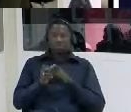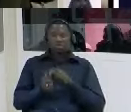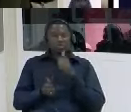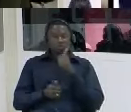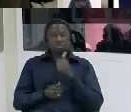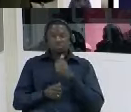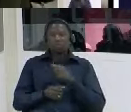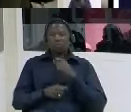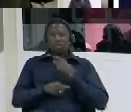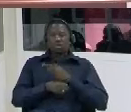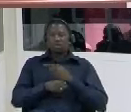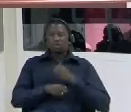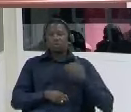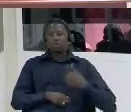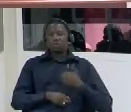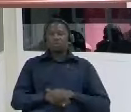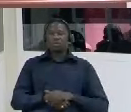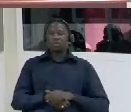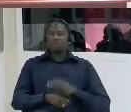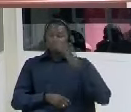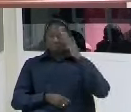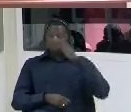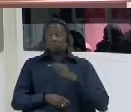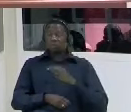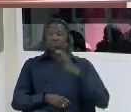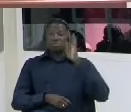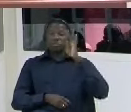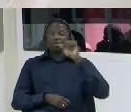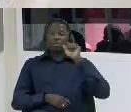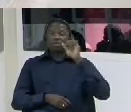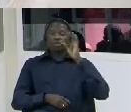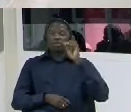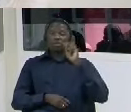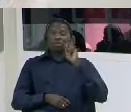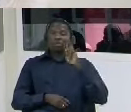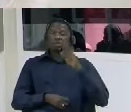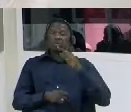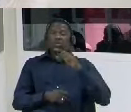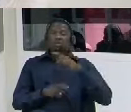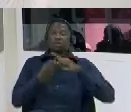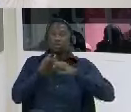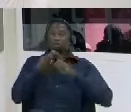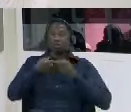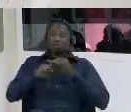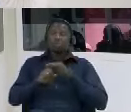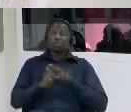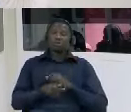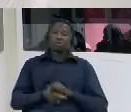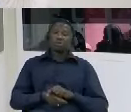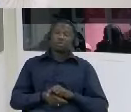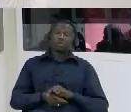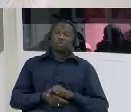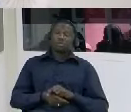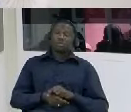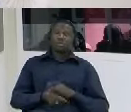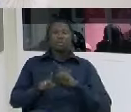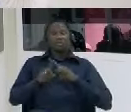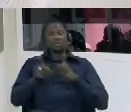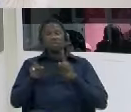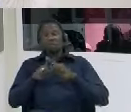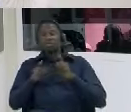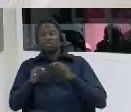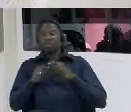thanking also the fat network radio the guy narkos the mafantas and the k barrows these are